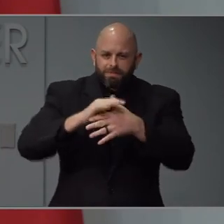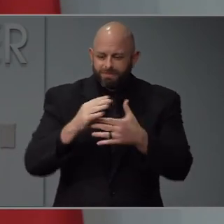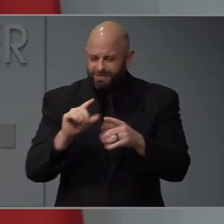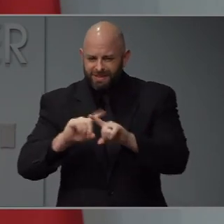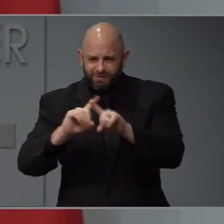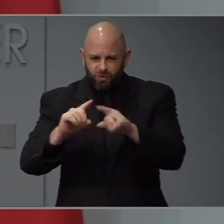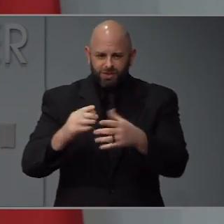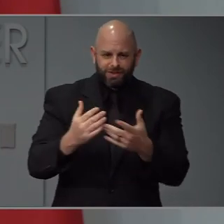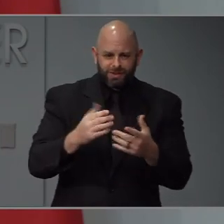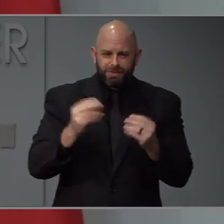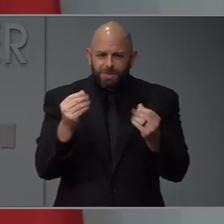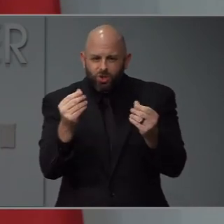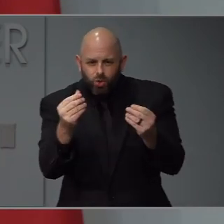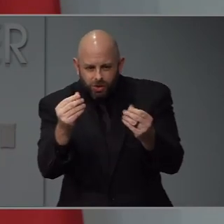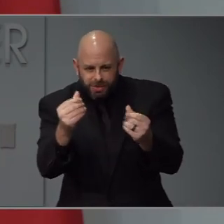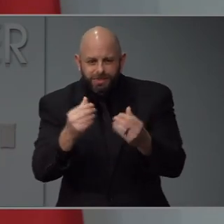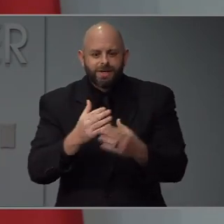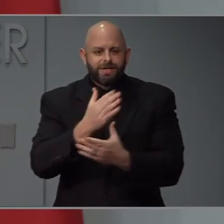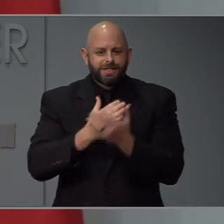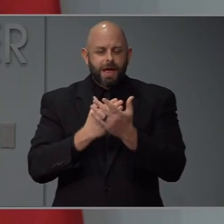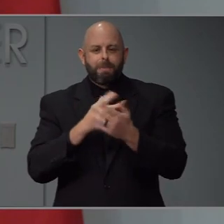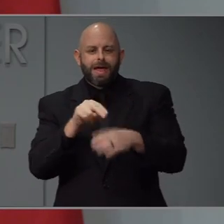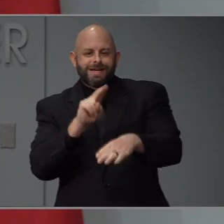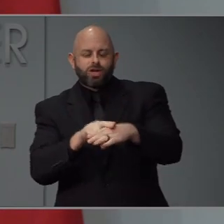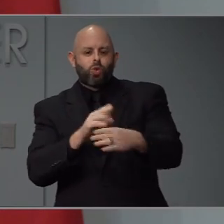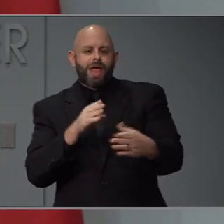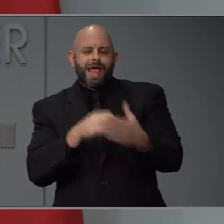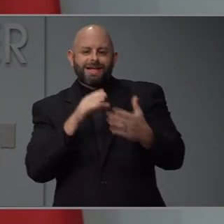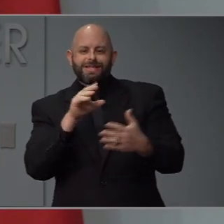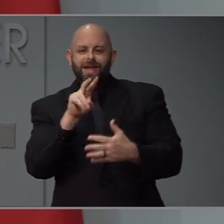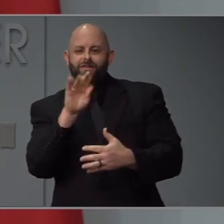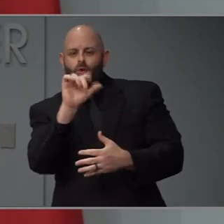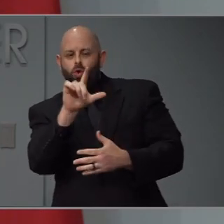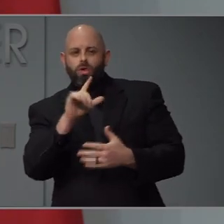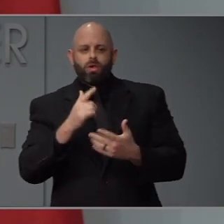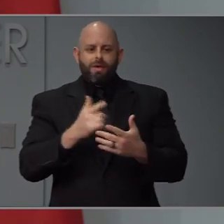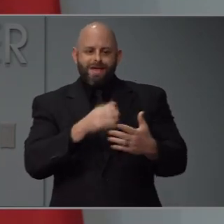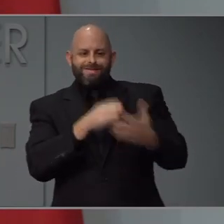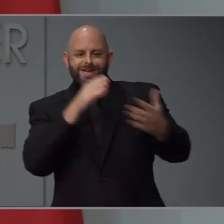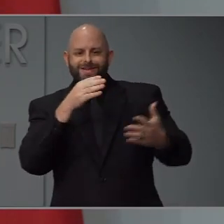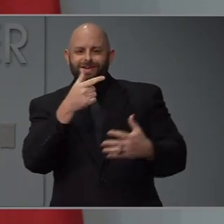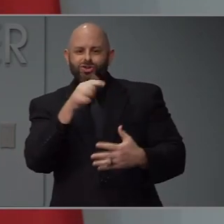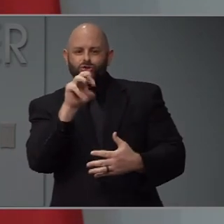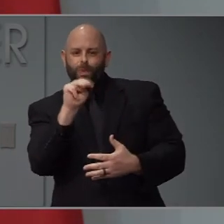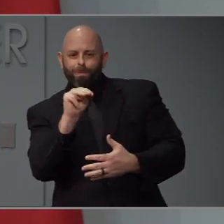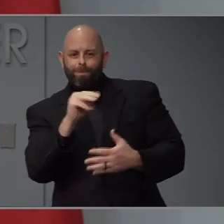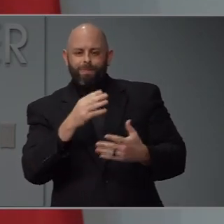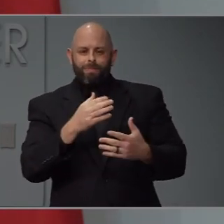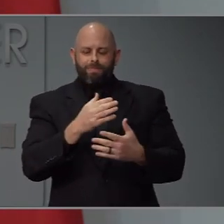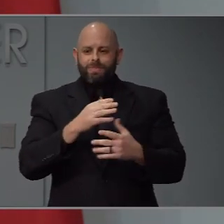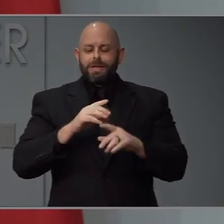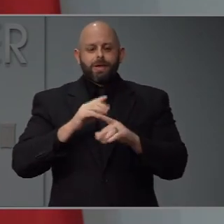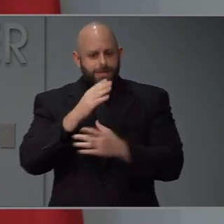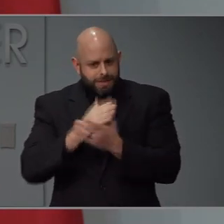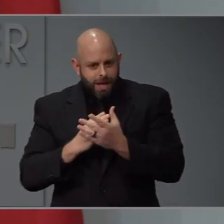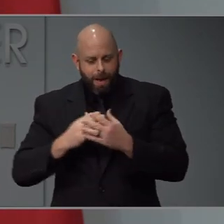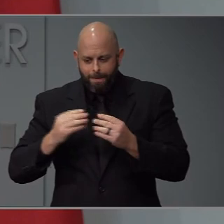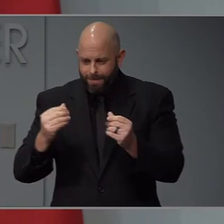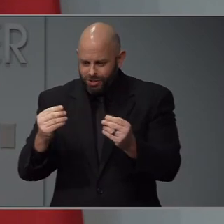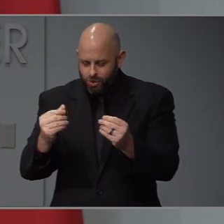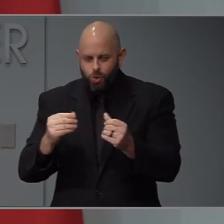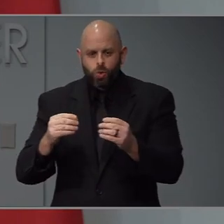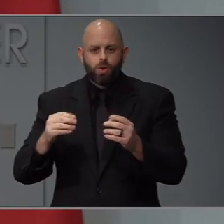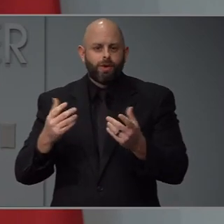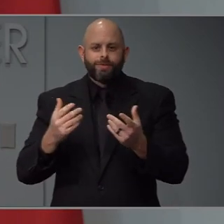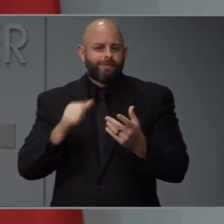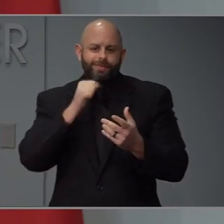that have natural antiviral, antibacterial kinds of properties versus other kinds of materials that may be more porous.